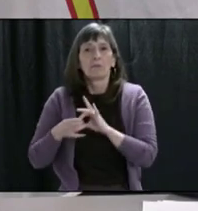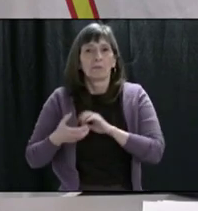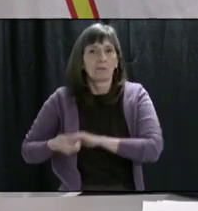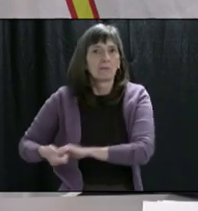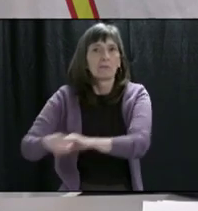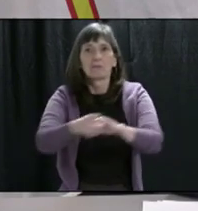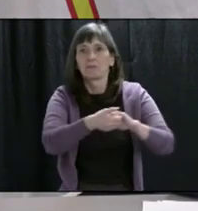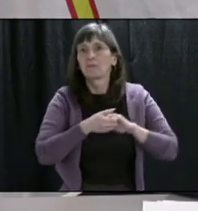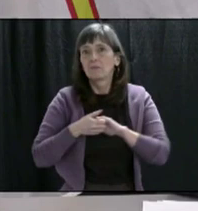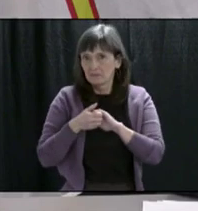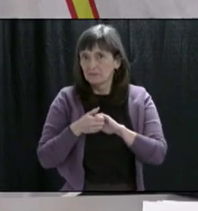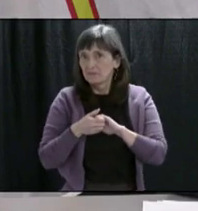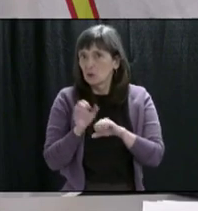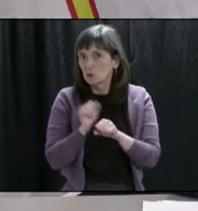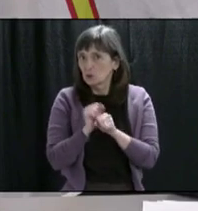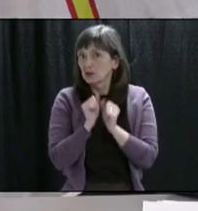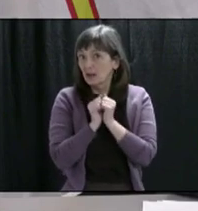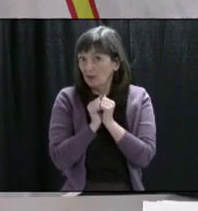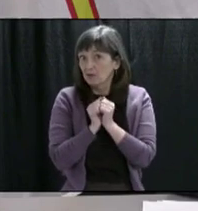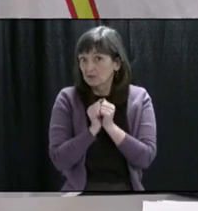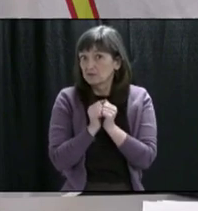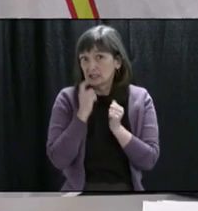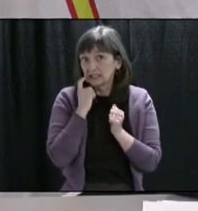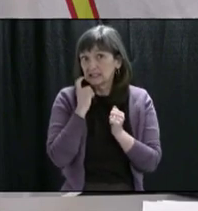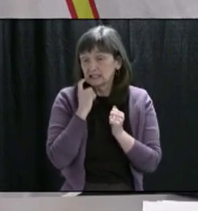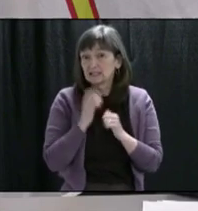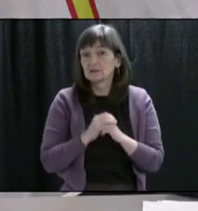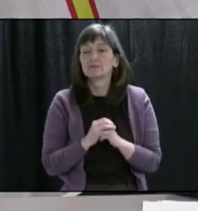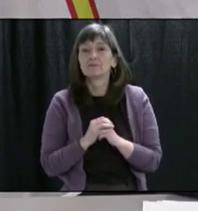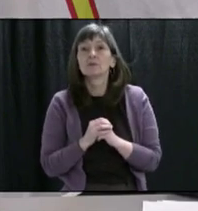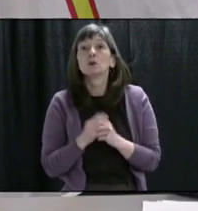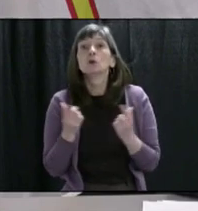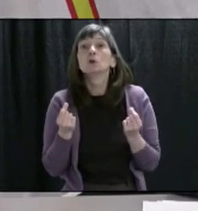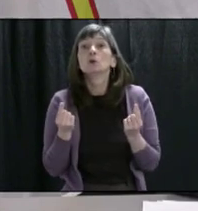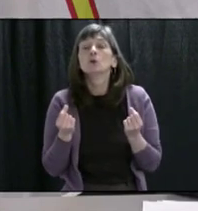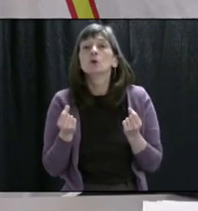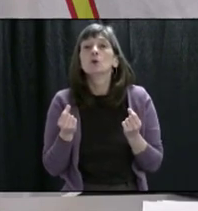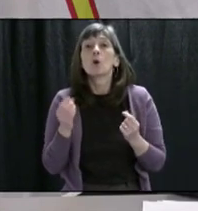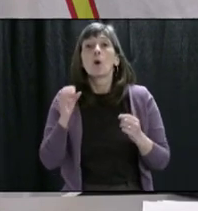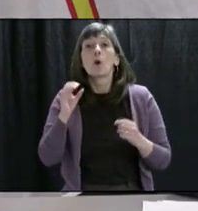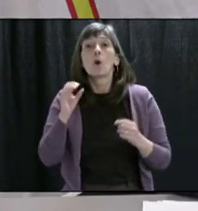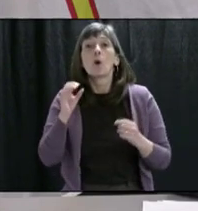challenges presented by this pandemic. They sang, oh, Canada.